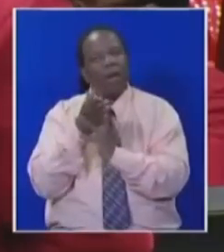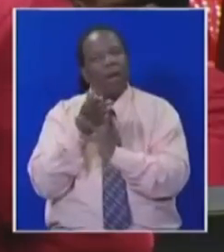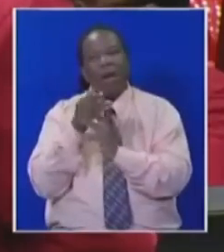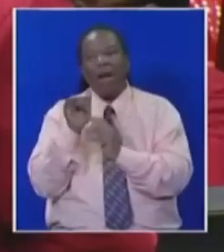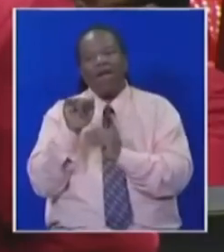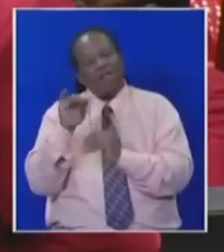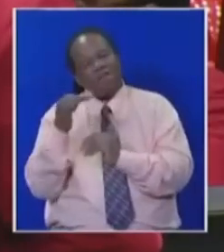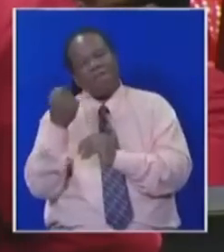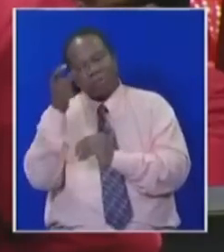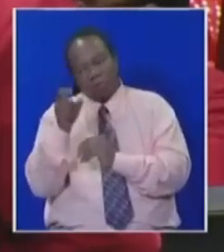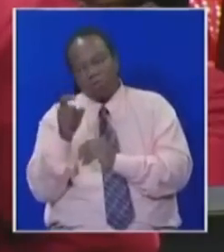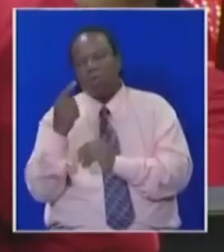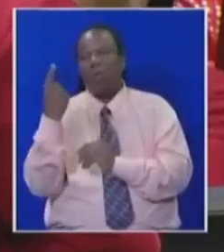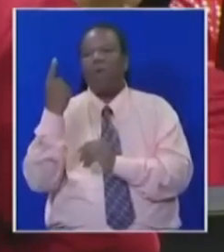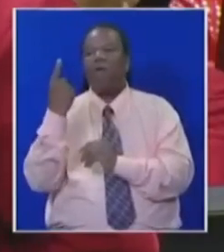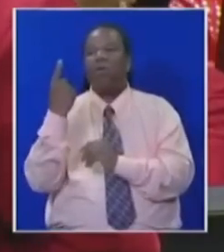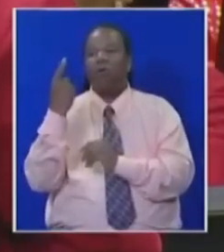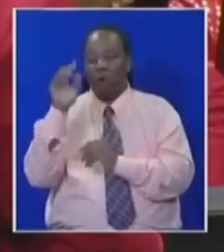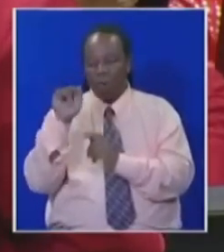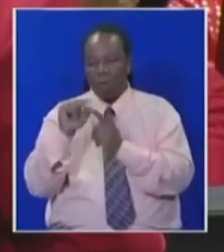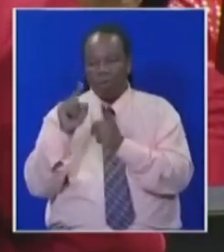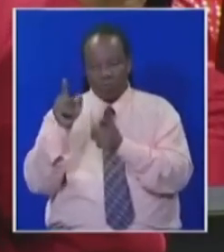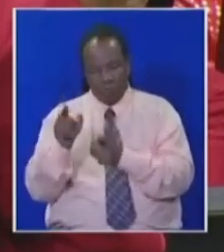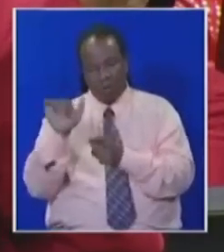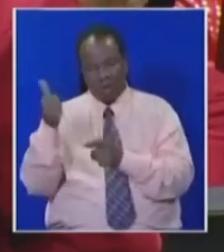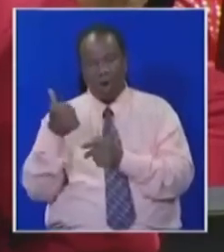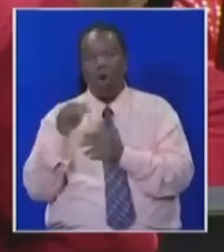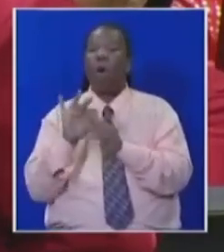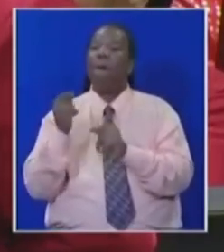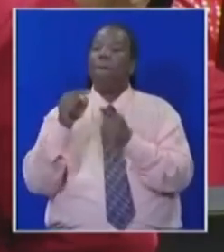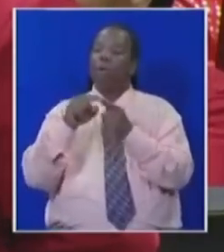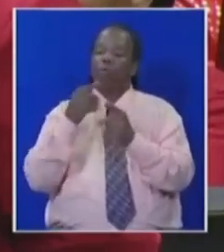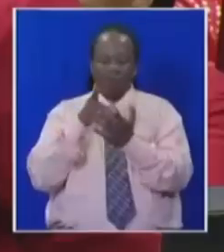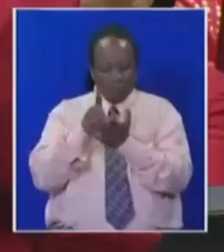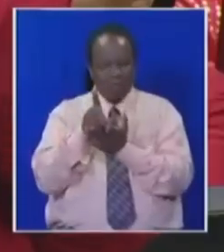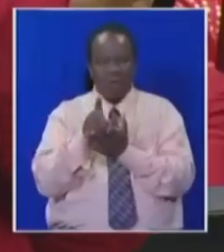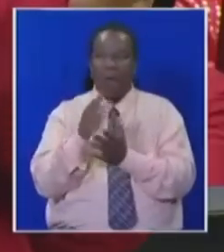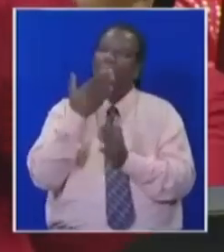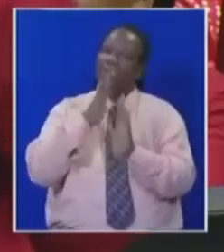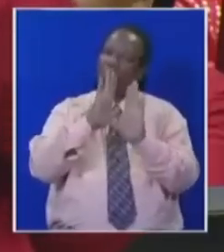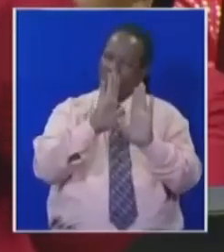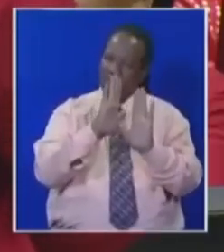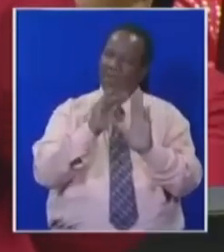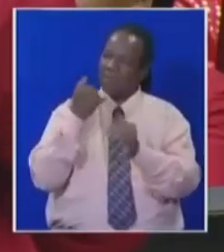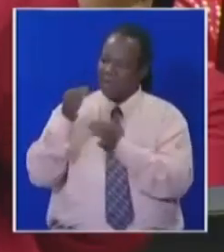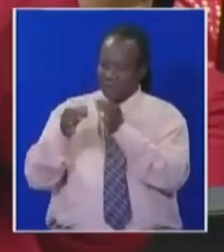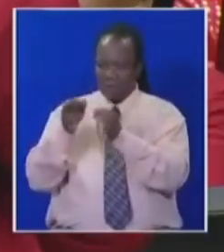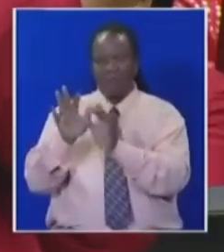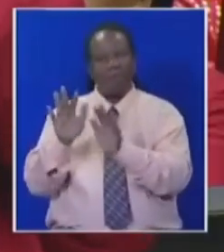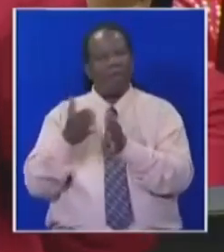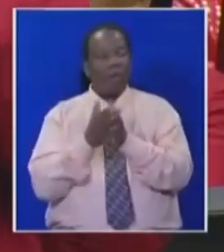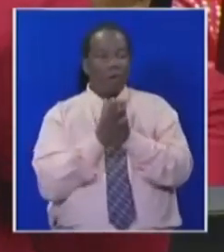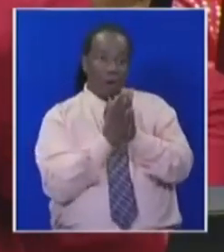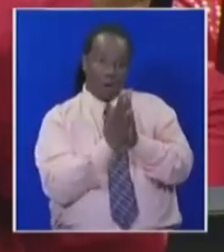or point of privilege may i please finish before you interrupt me and we came to ask here that before we